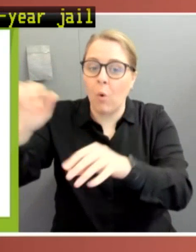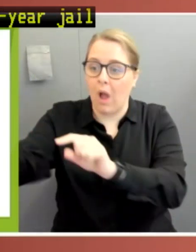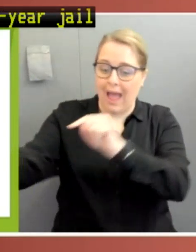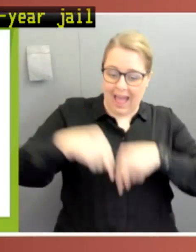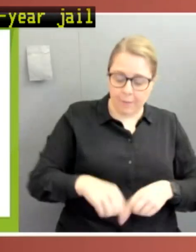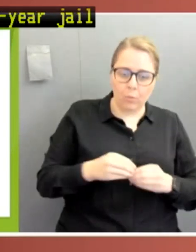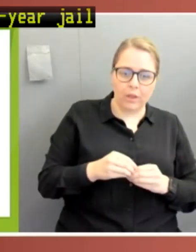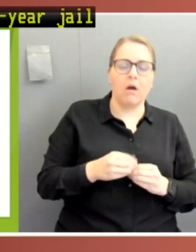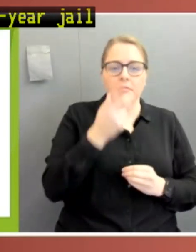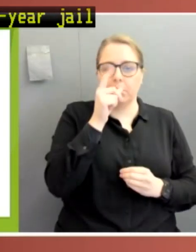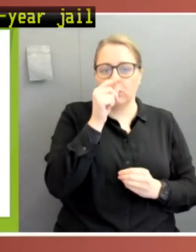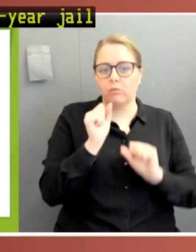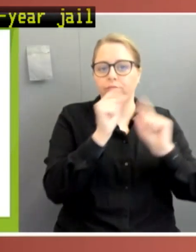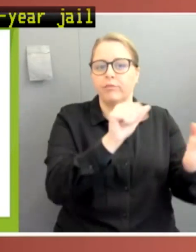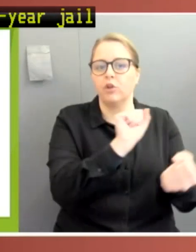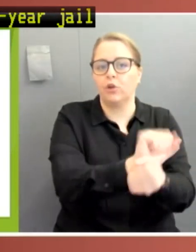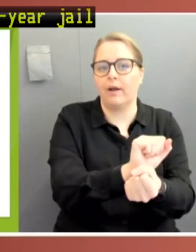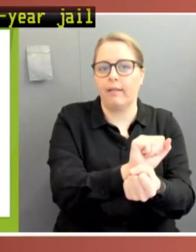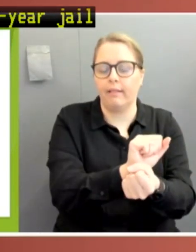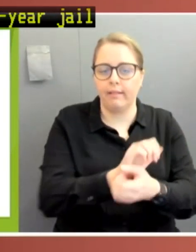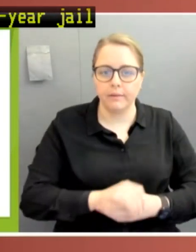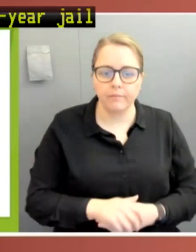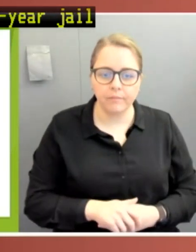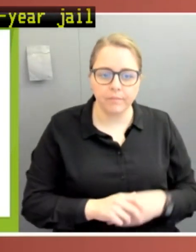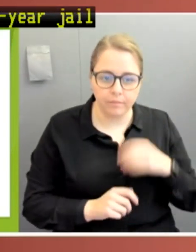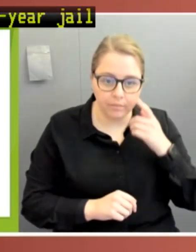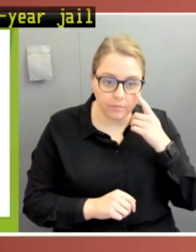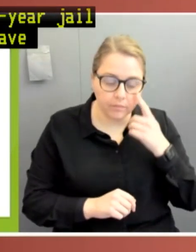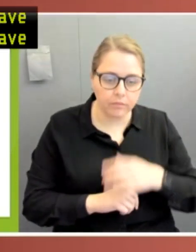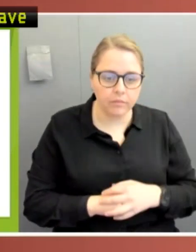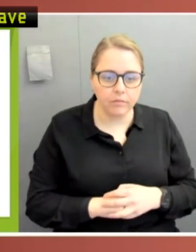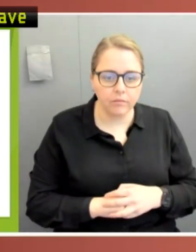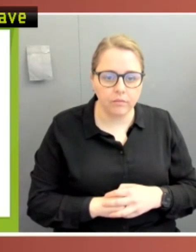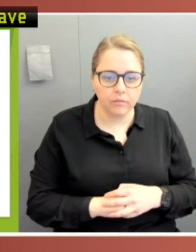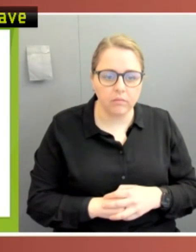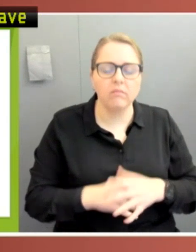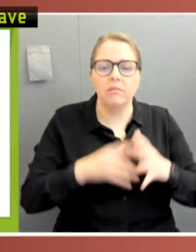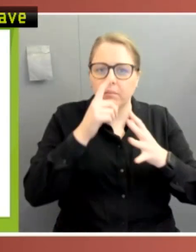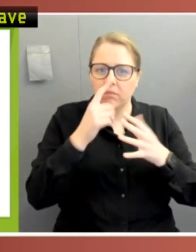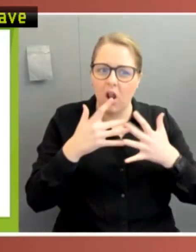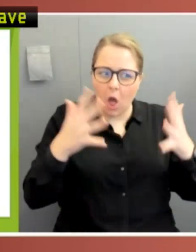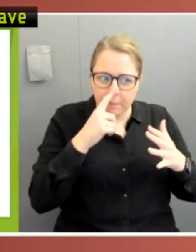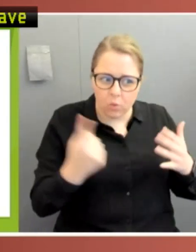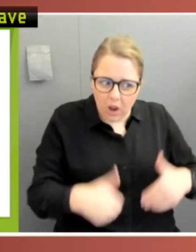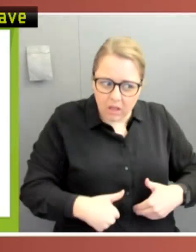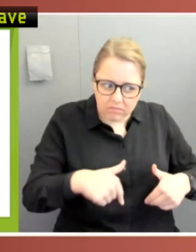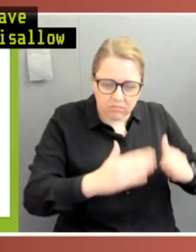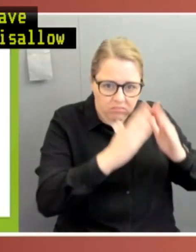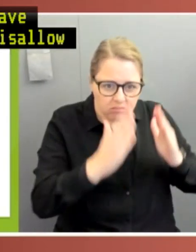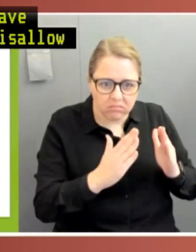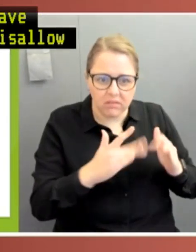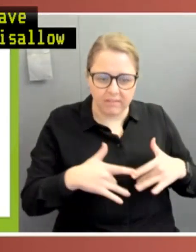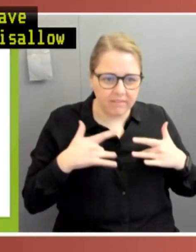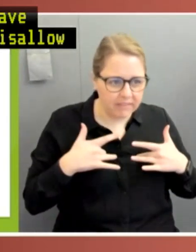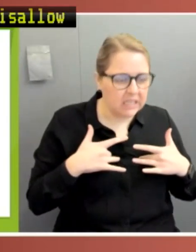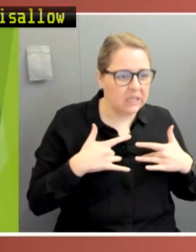Parliament may have forgone the capacity to disallow many legislative instruments that impose severe restrictions on residents, but parliamentary committees did continue to meet and